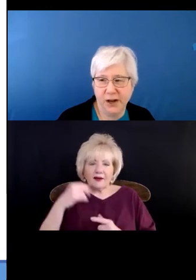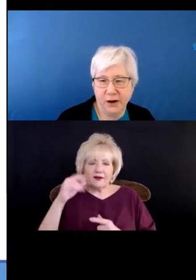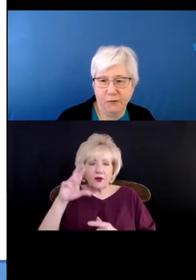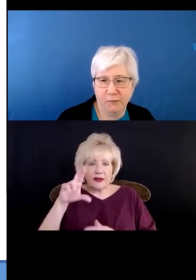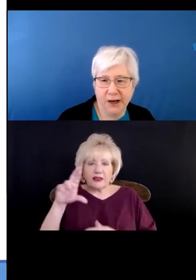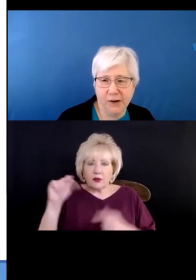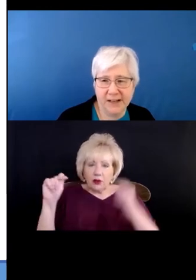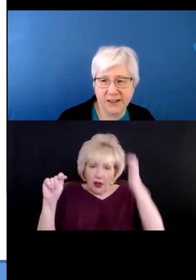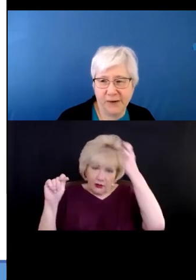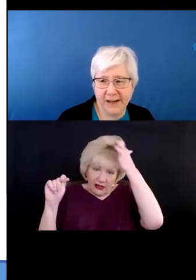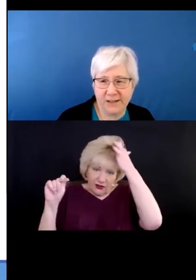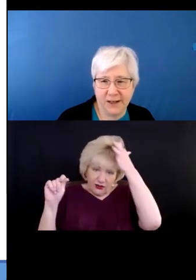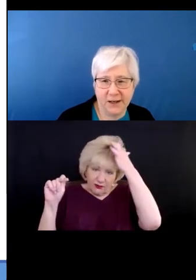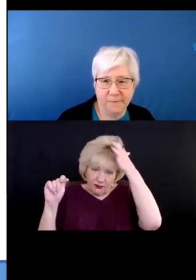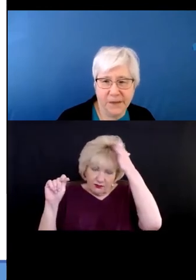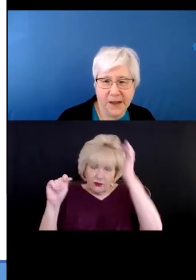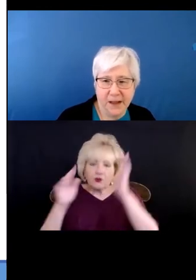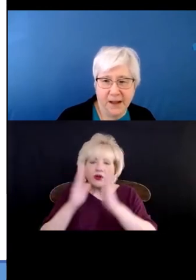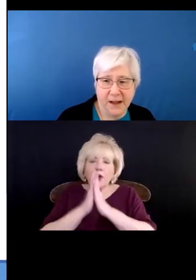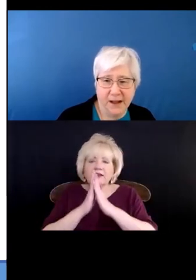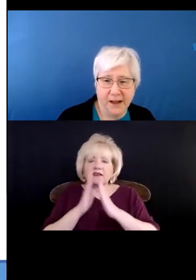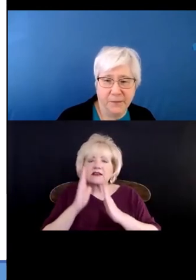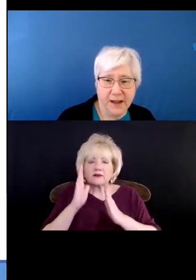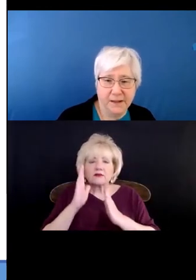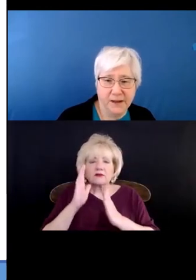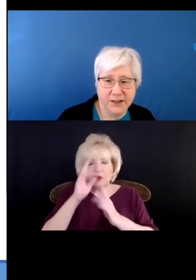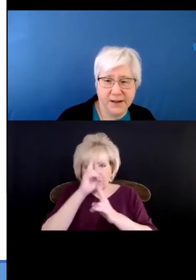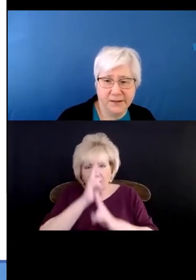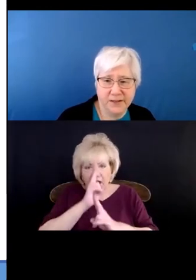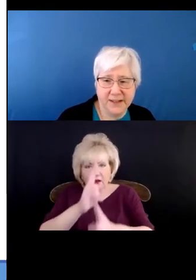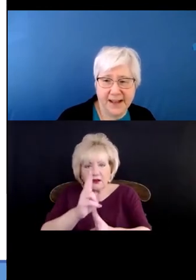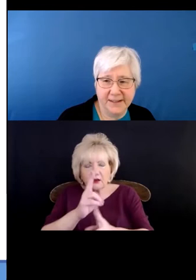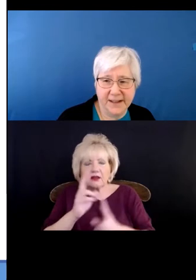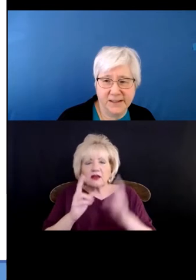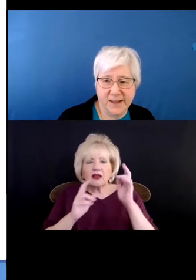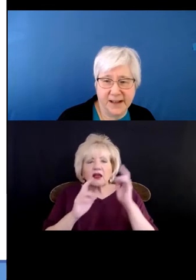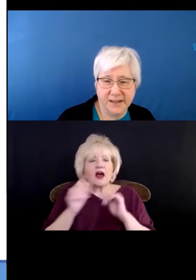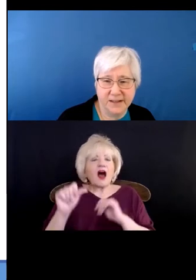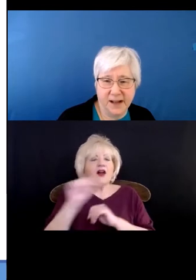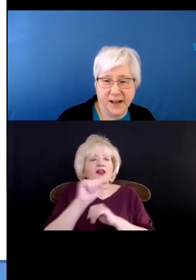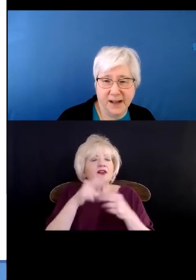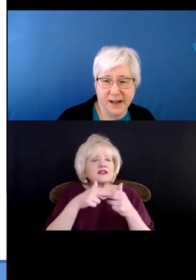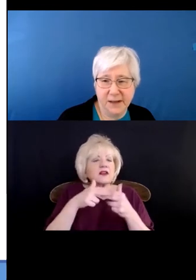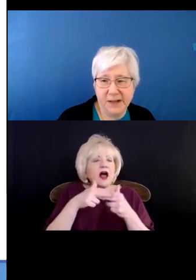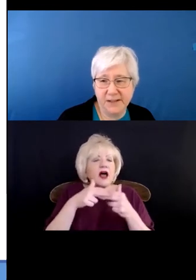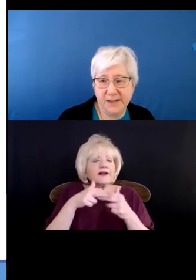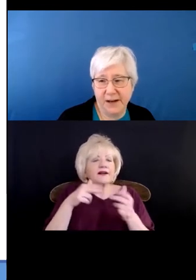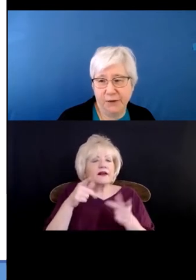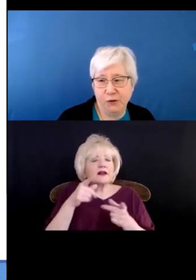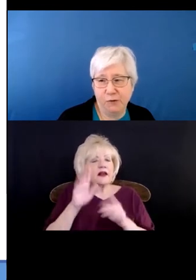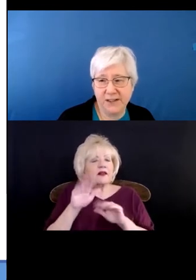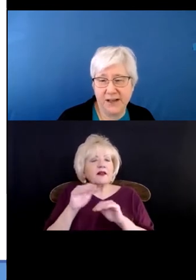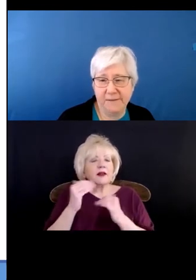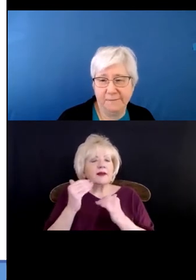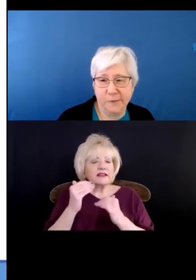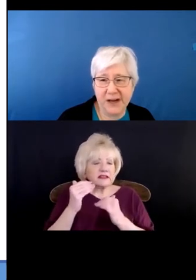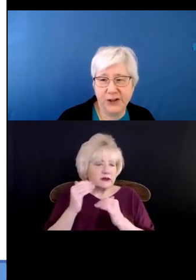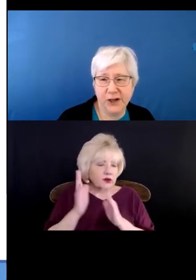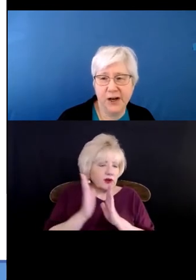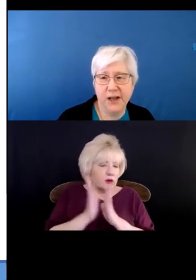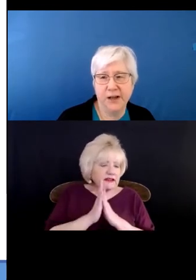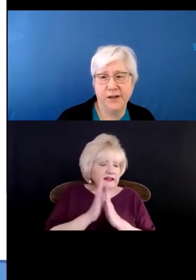request granted. There's another slide that says limits on requesting